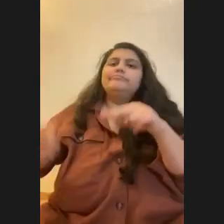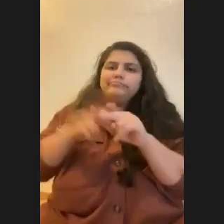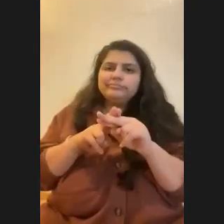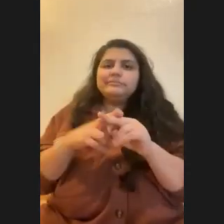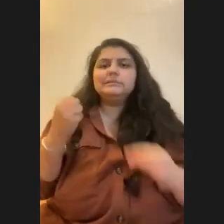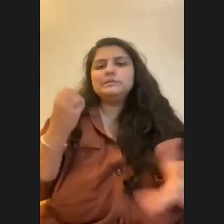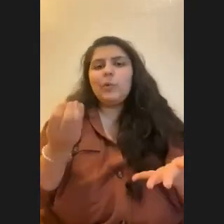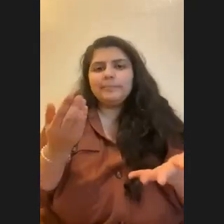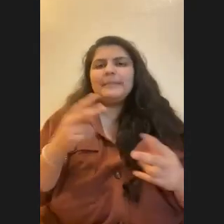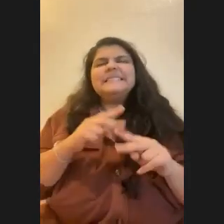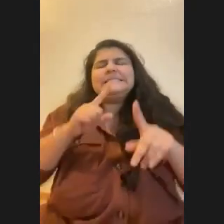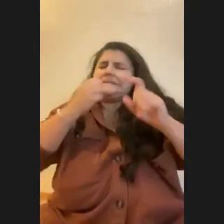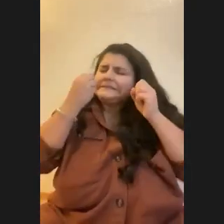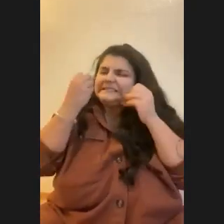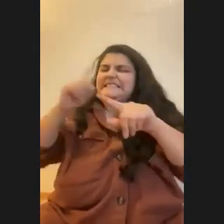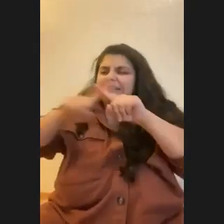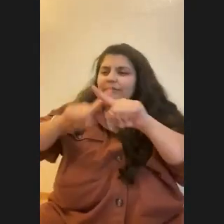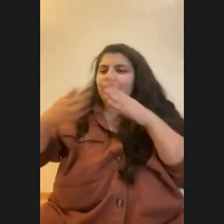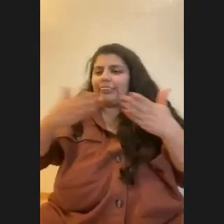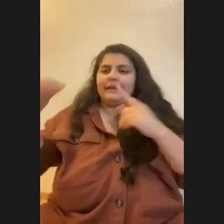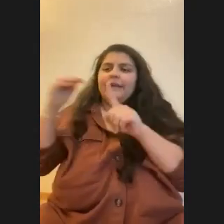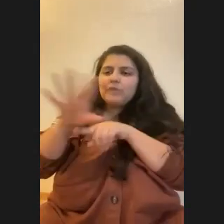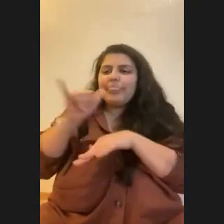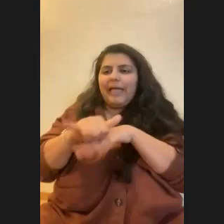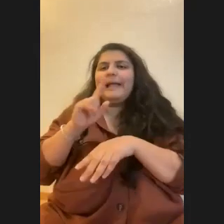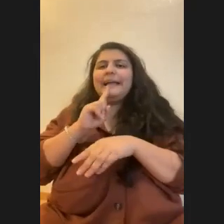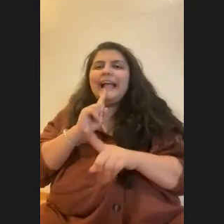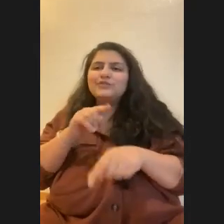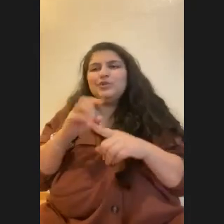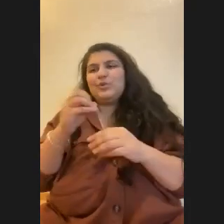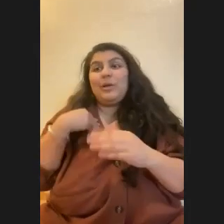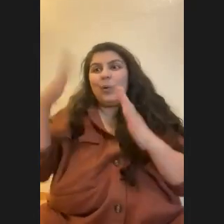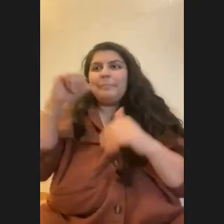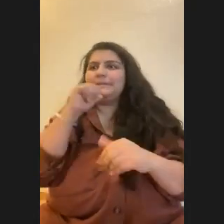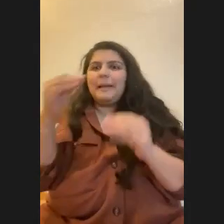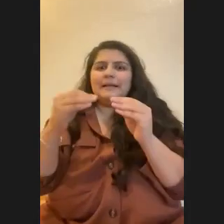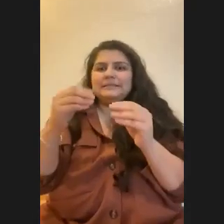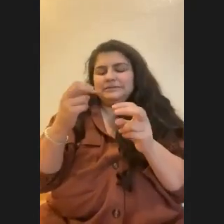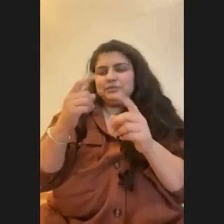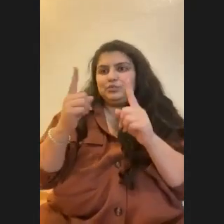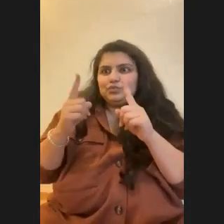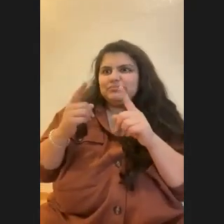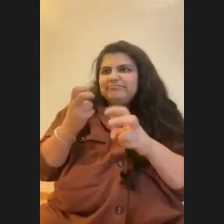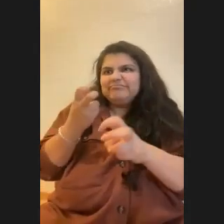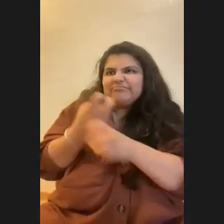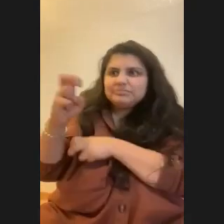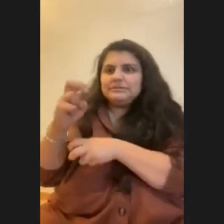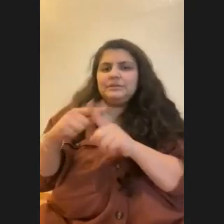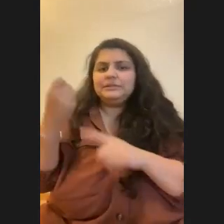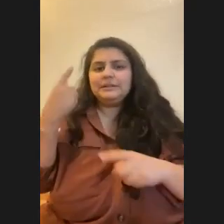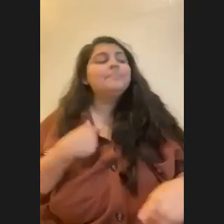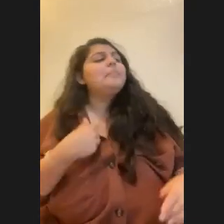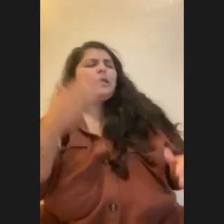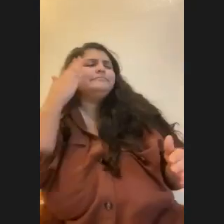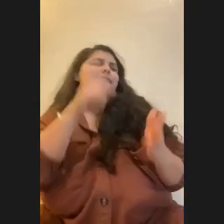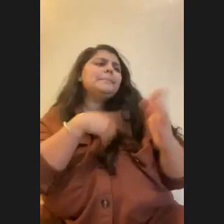layered answer. And I hope that that was not too complex. Sometimes things are complex. Uh, okay. So from Lauren, um, if a coral